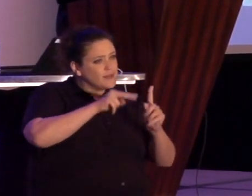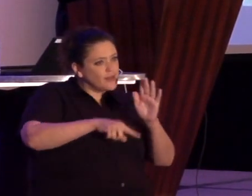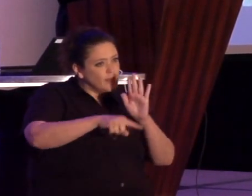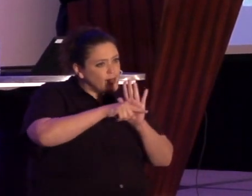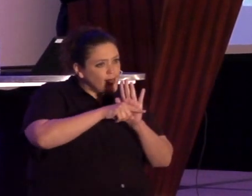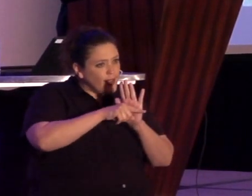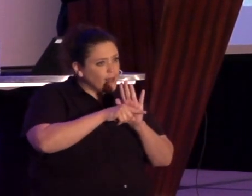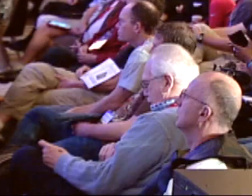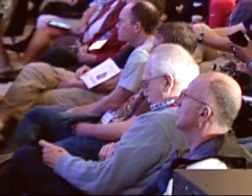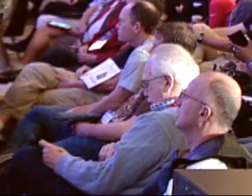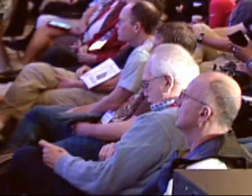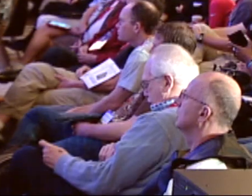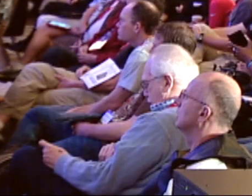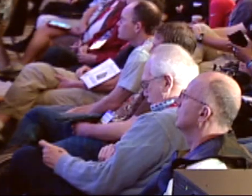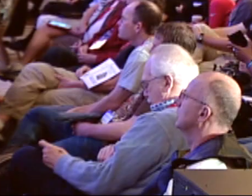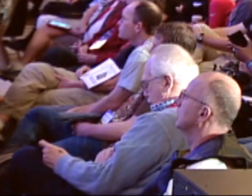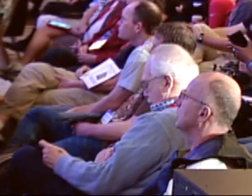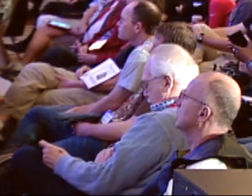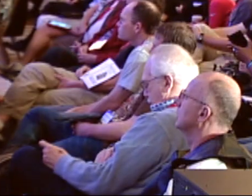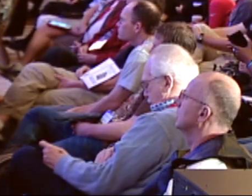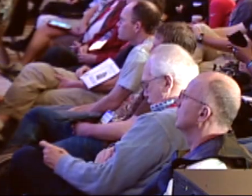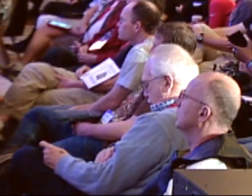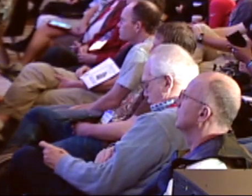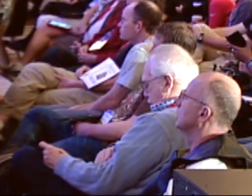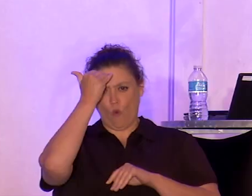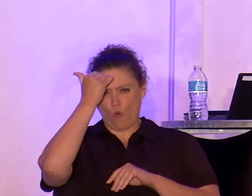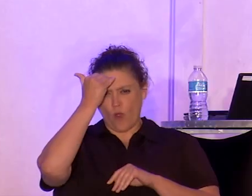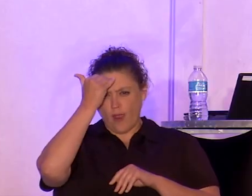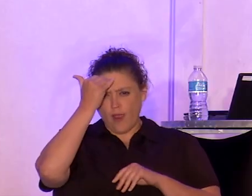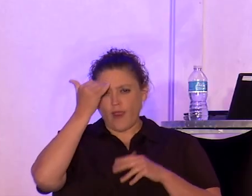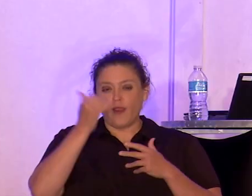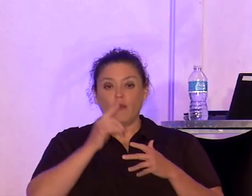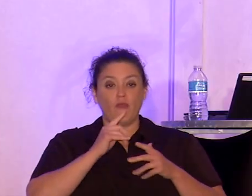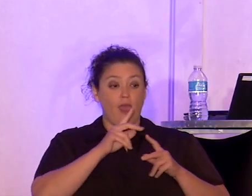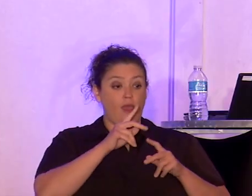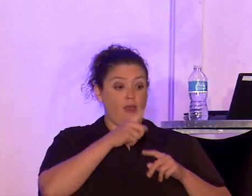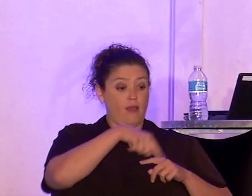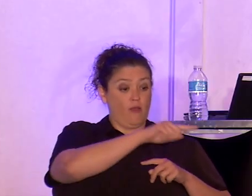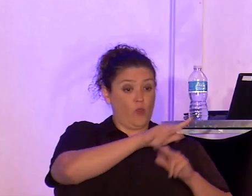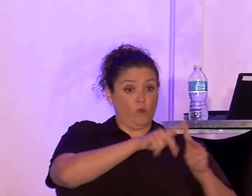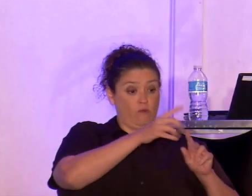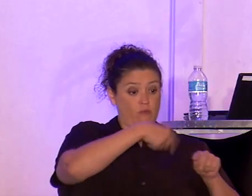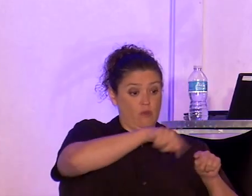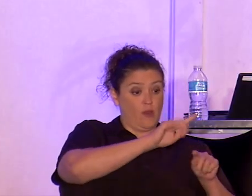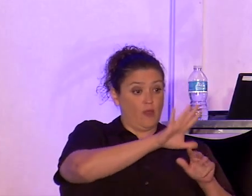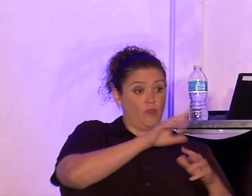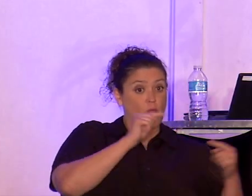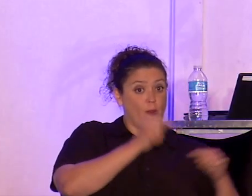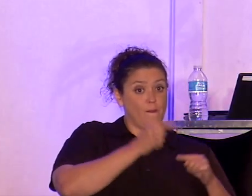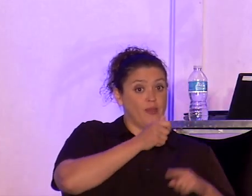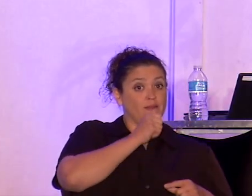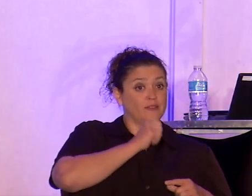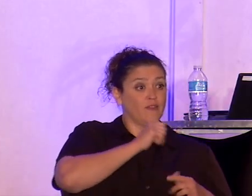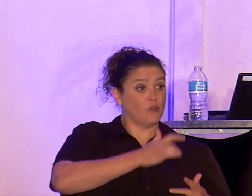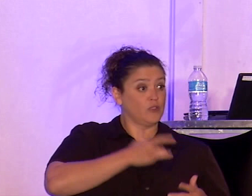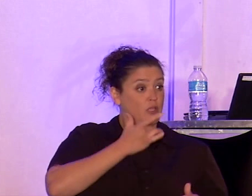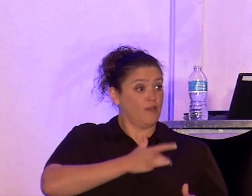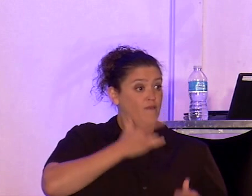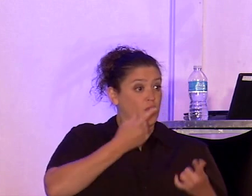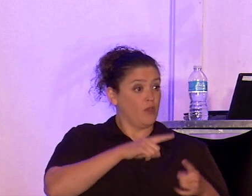to be conscious that the paying participants of color at plush secular conferences